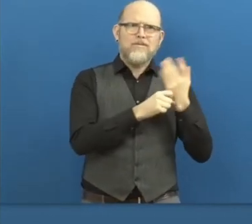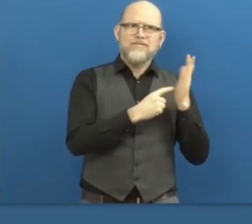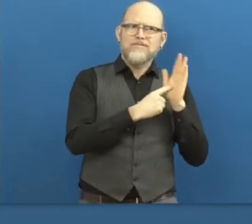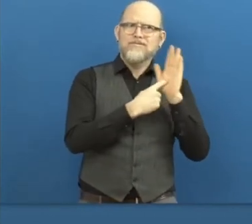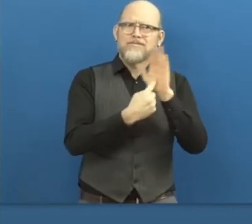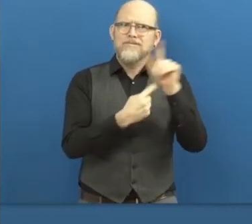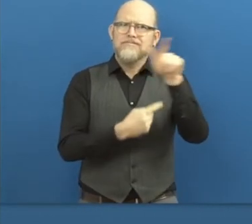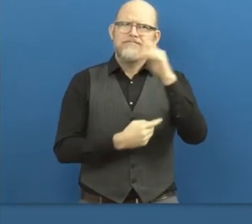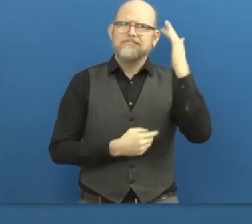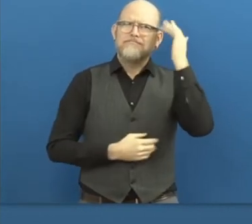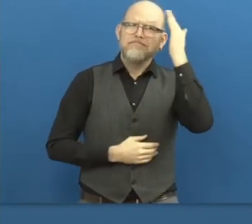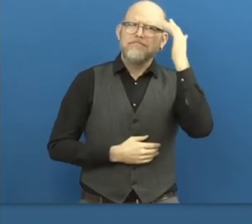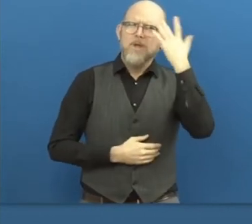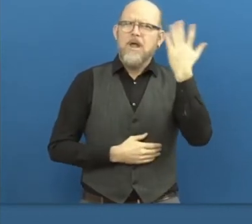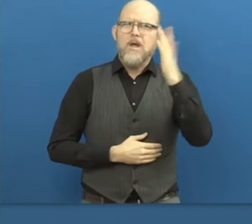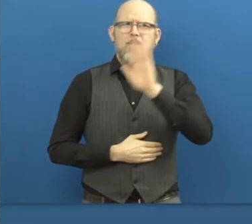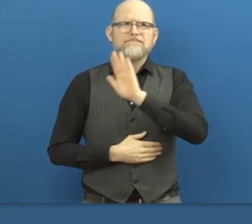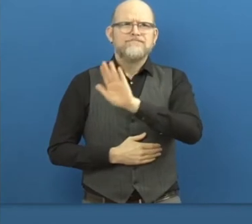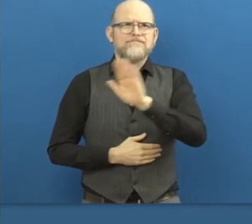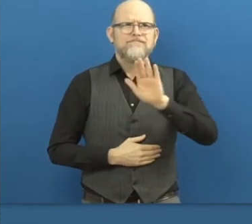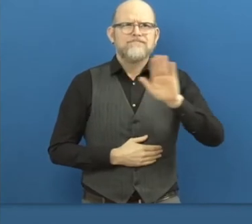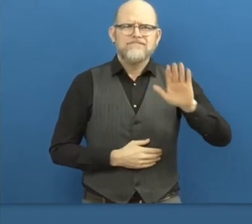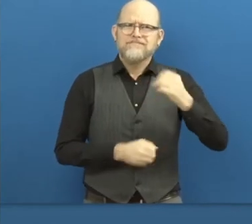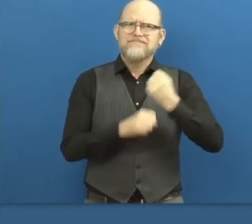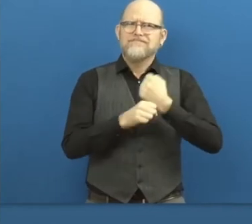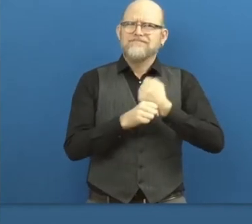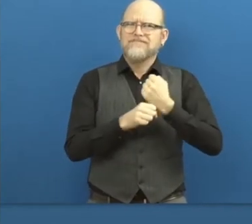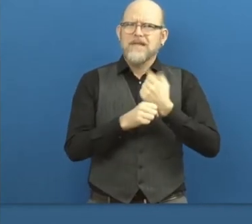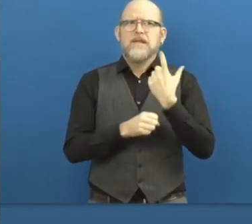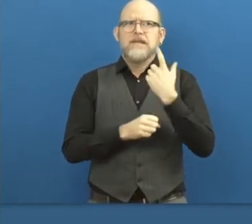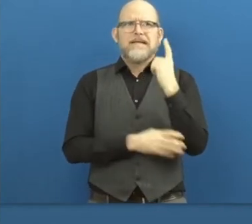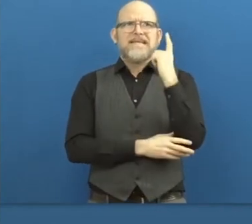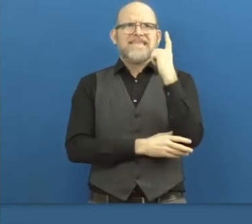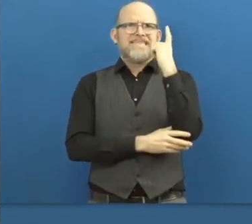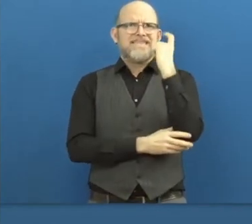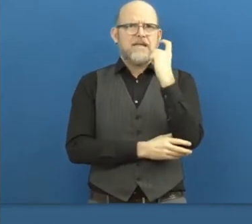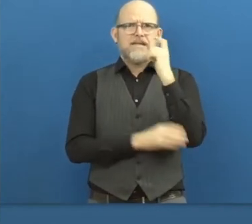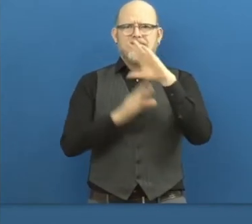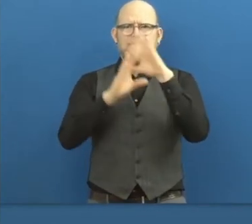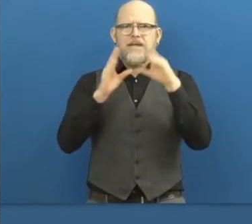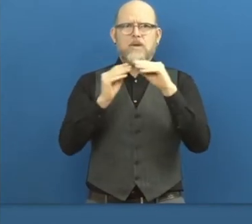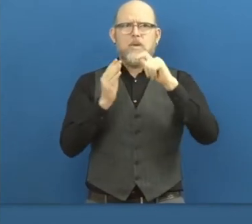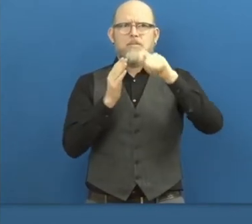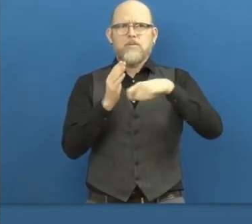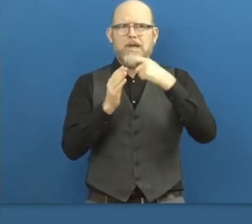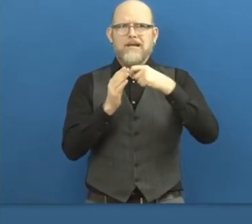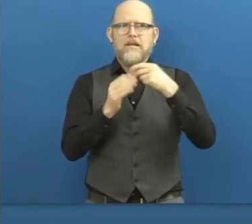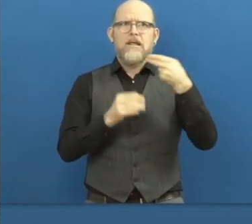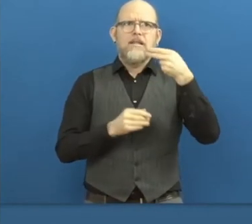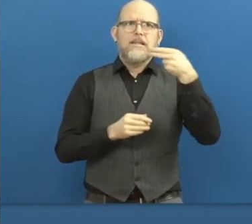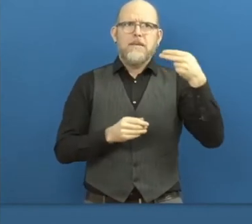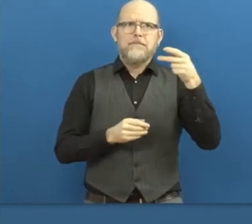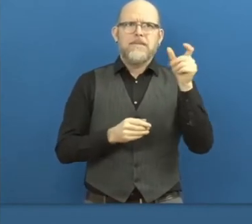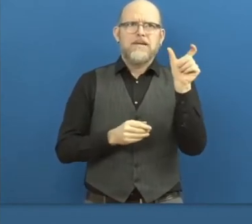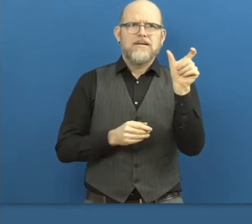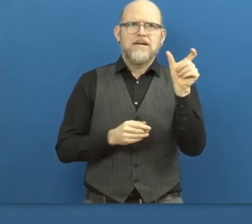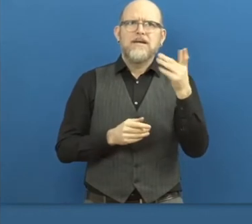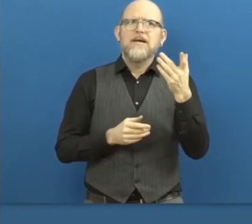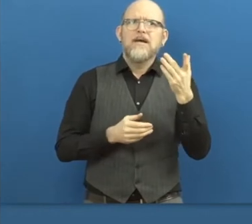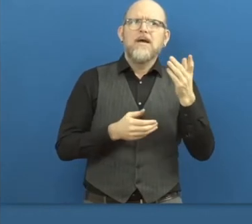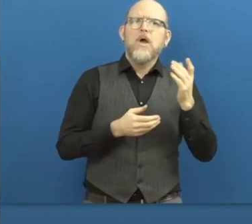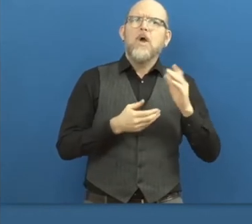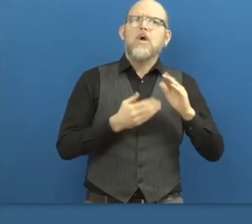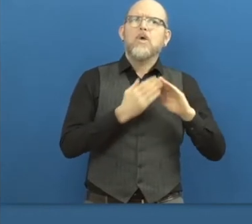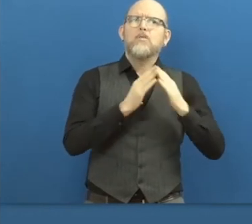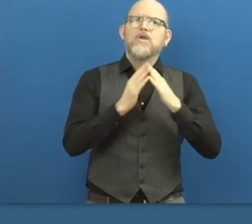thinking as we set out to become what I know in terms of the ZERO project is called a community of practice,